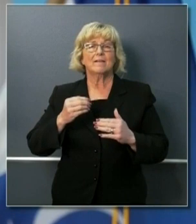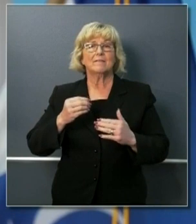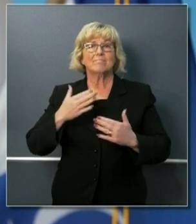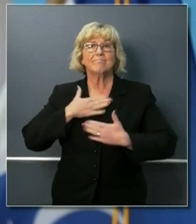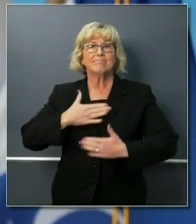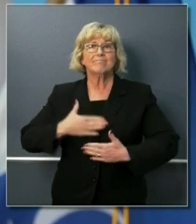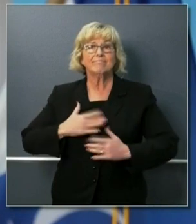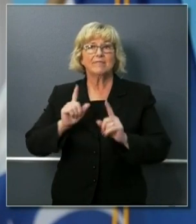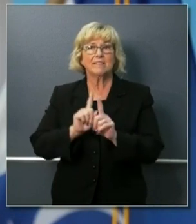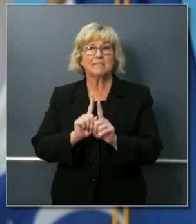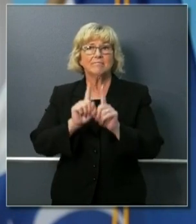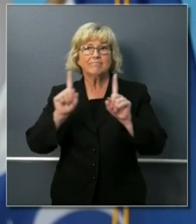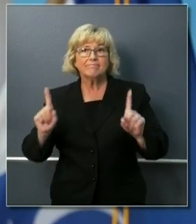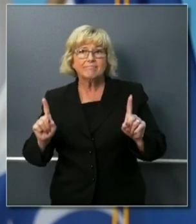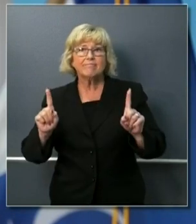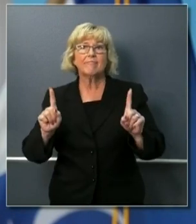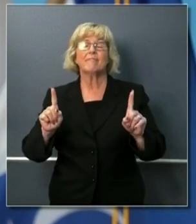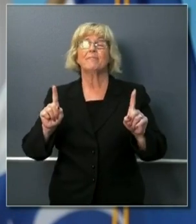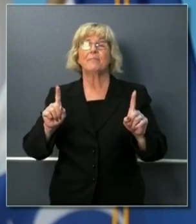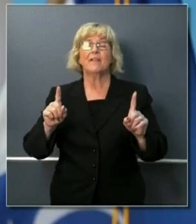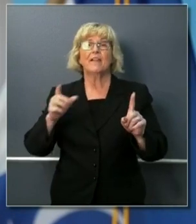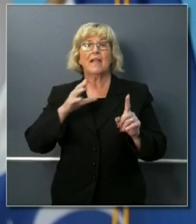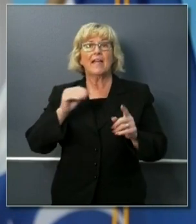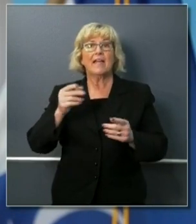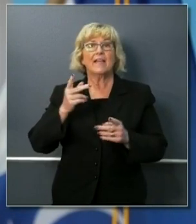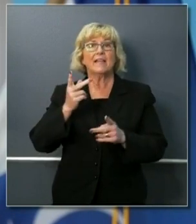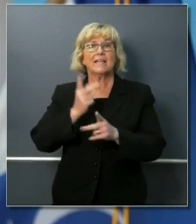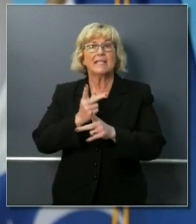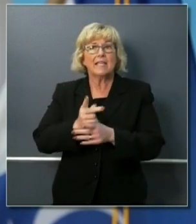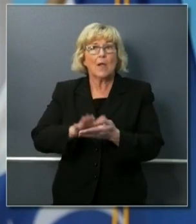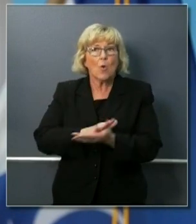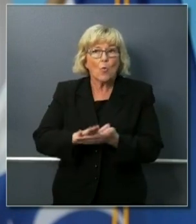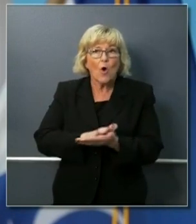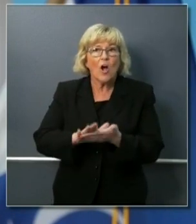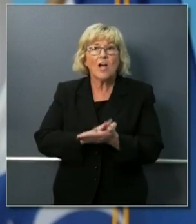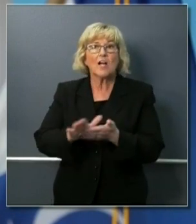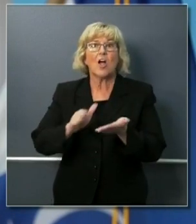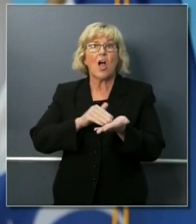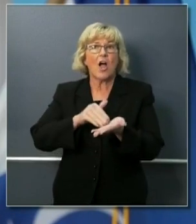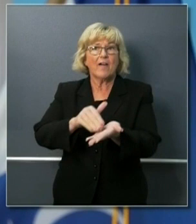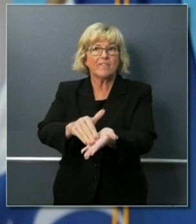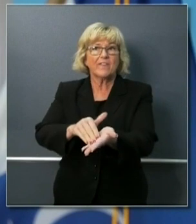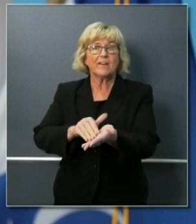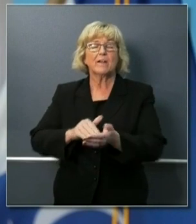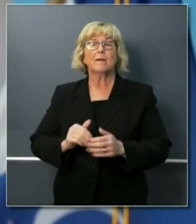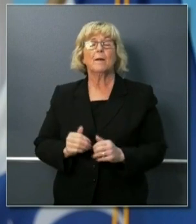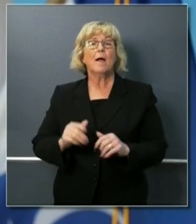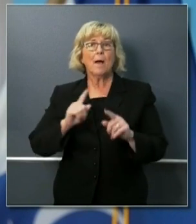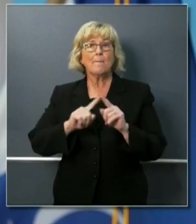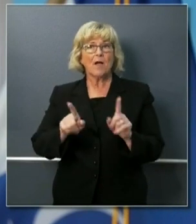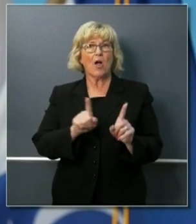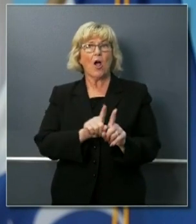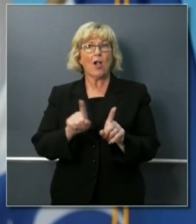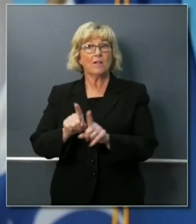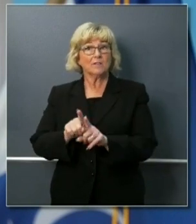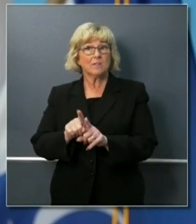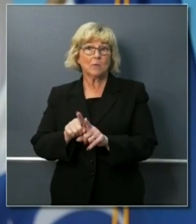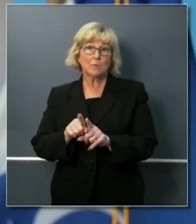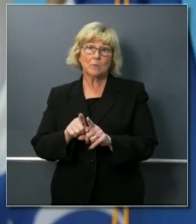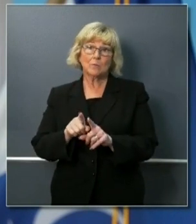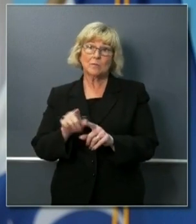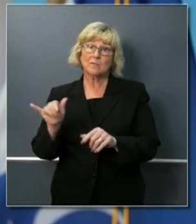continue to do what we must in terms of our personal hygiene washing our hands and the like but it's also true